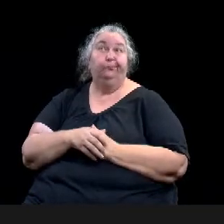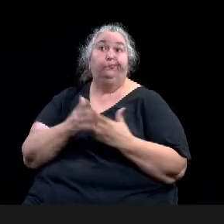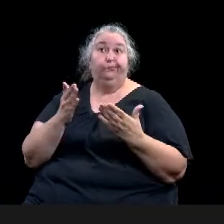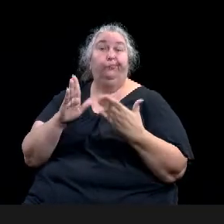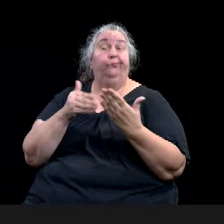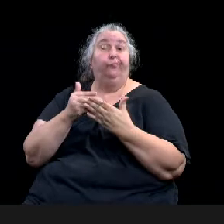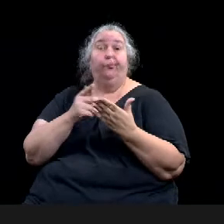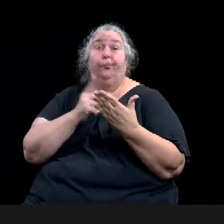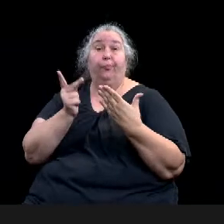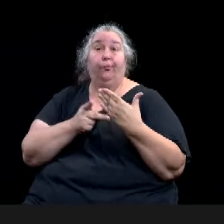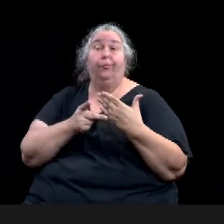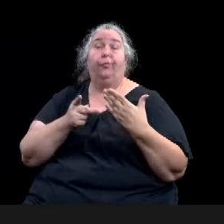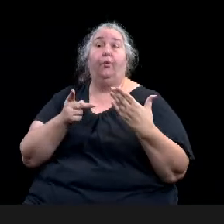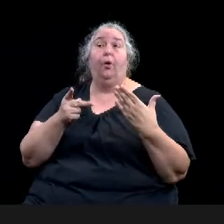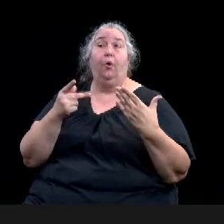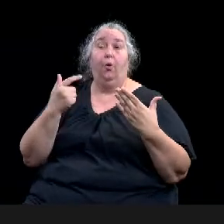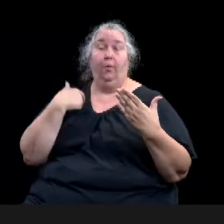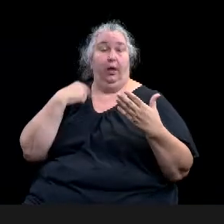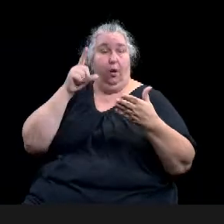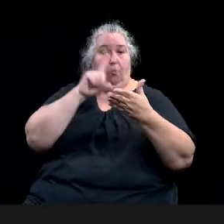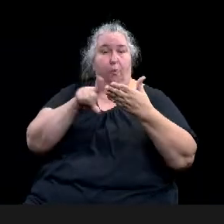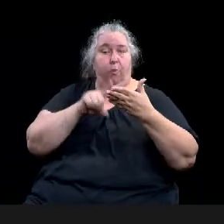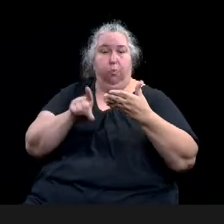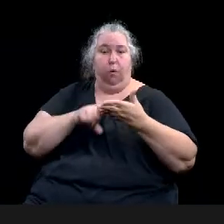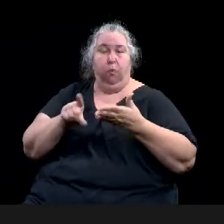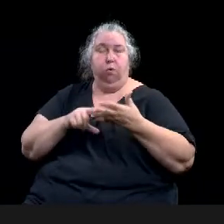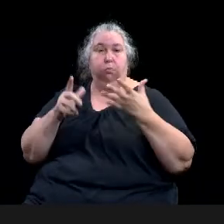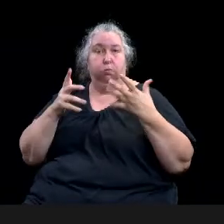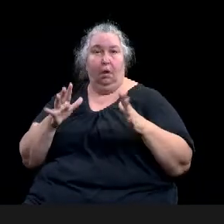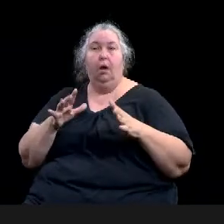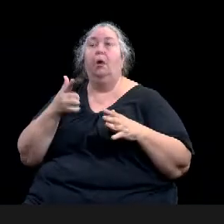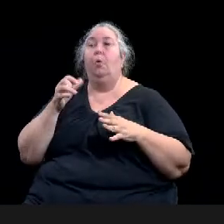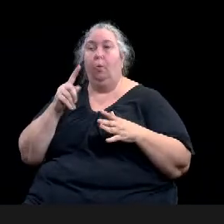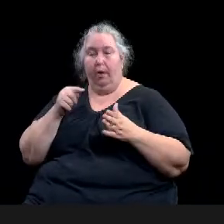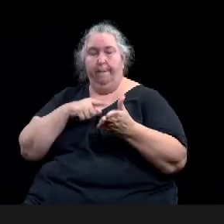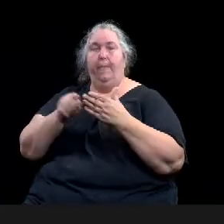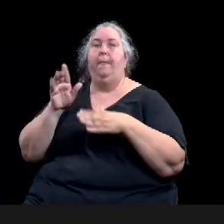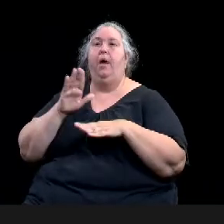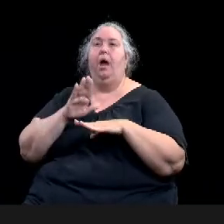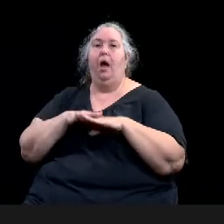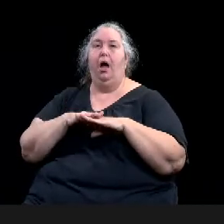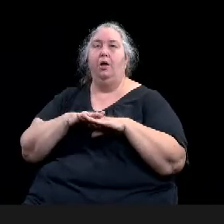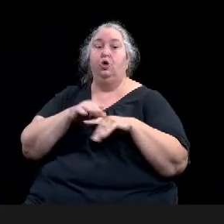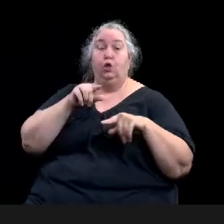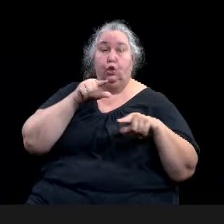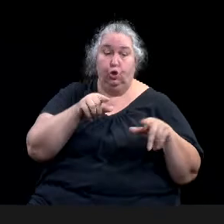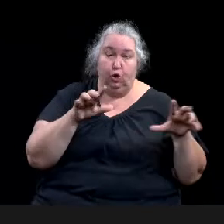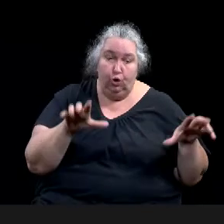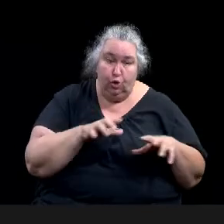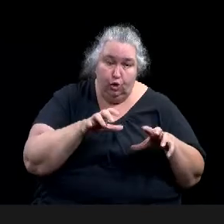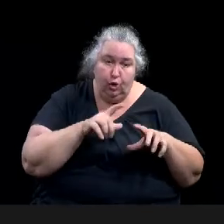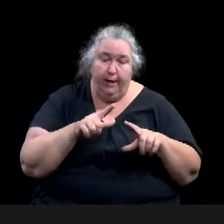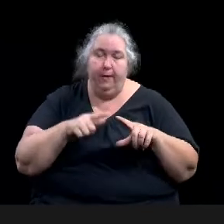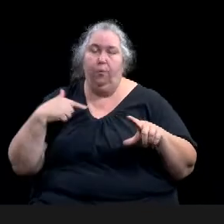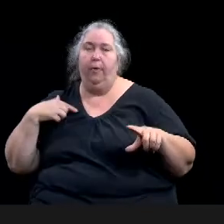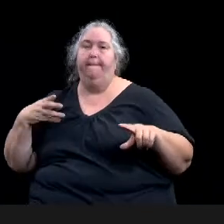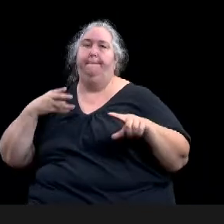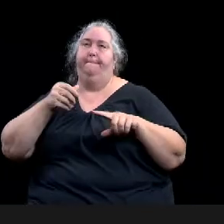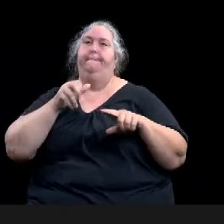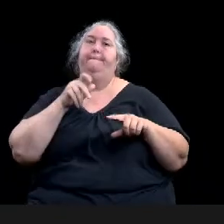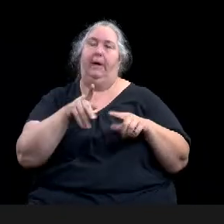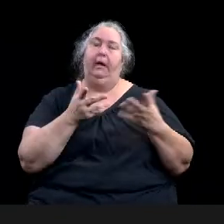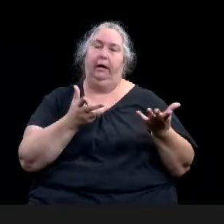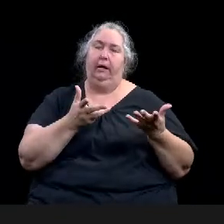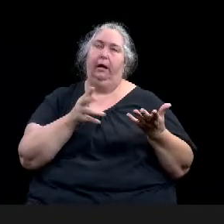And for the ones that had either very well-funded neighborhood associations or HOAs, they